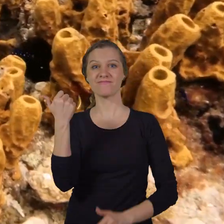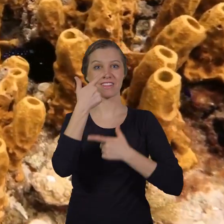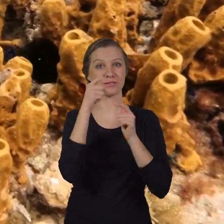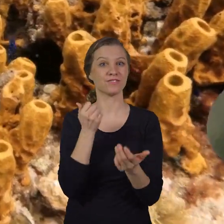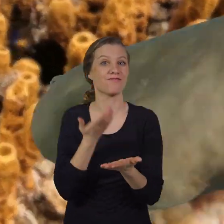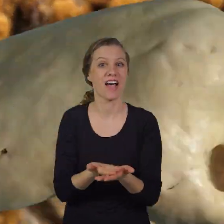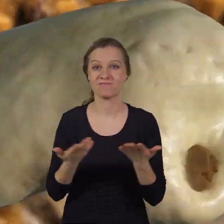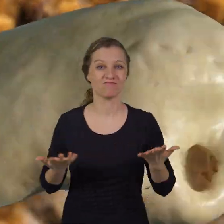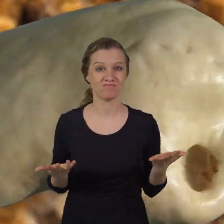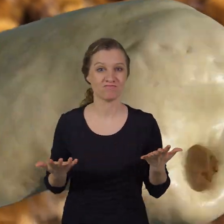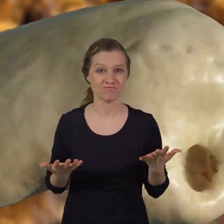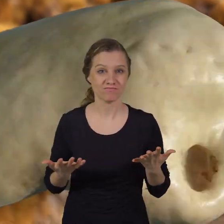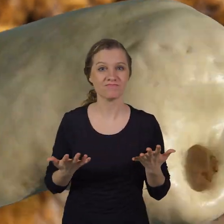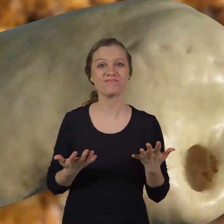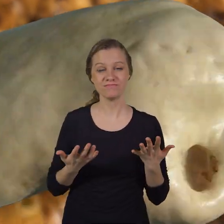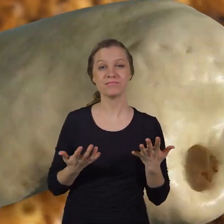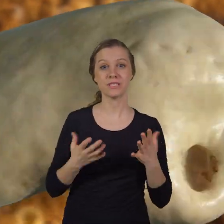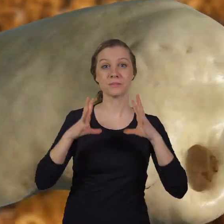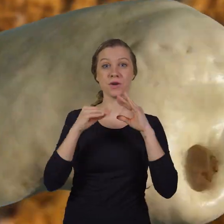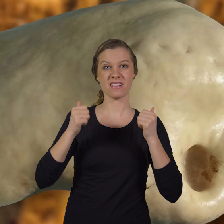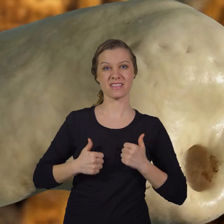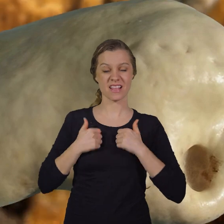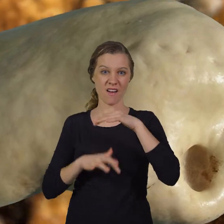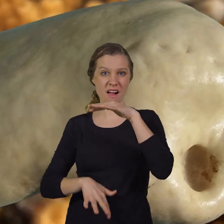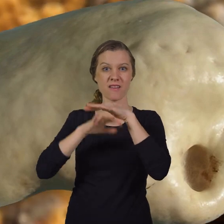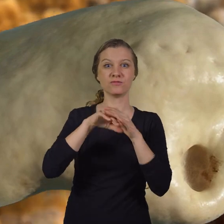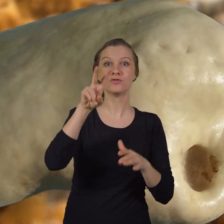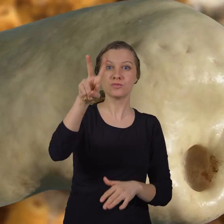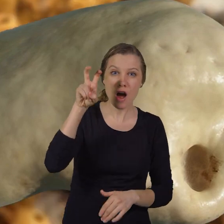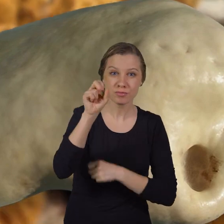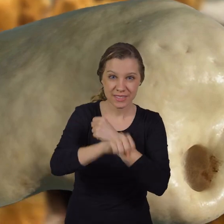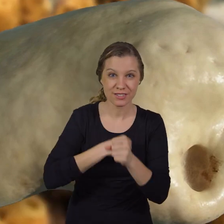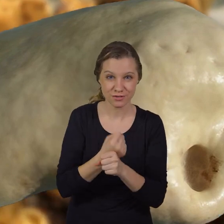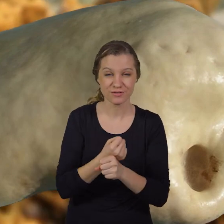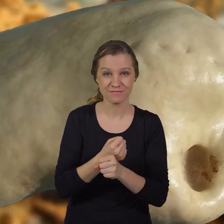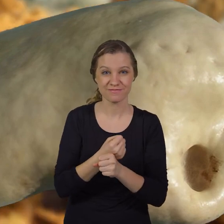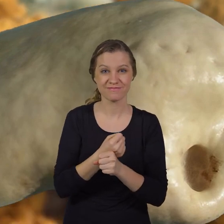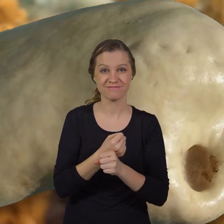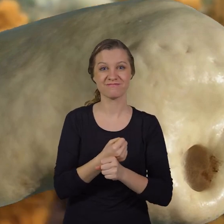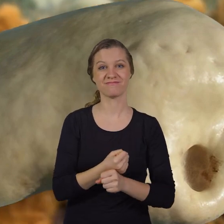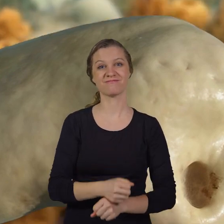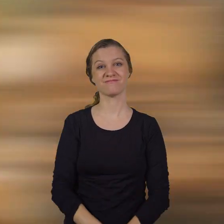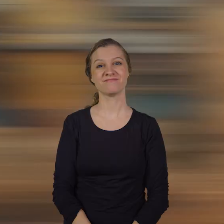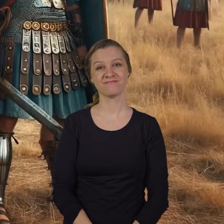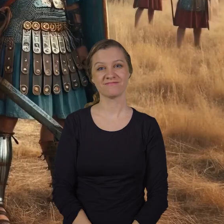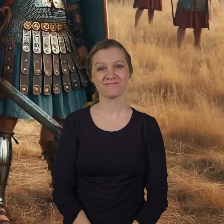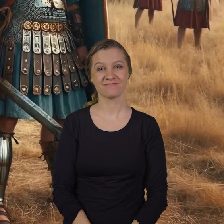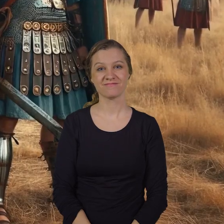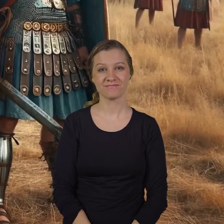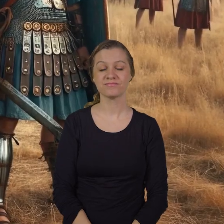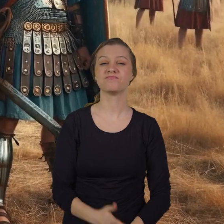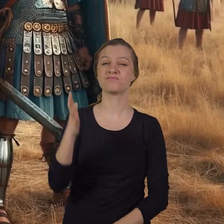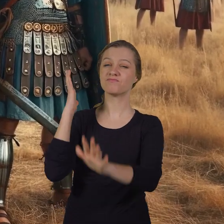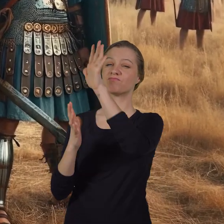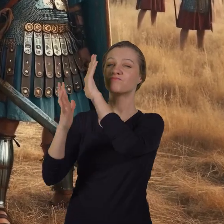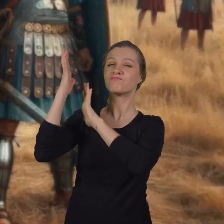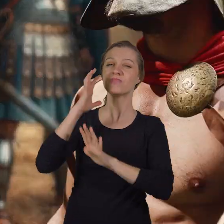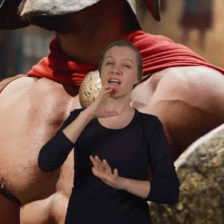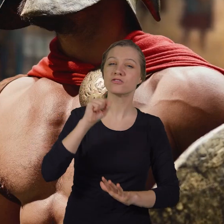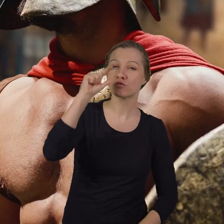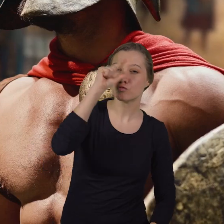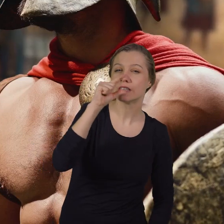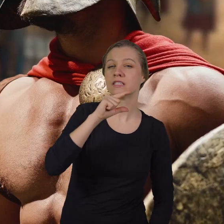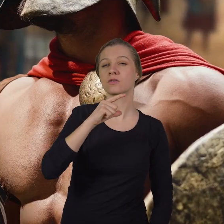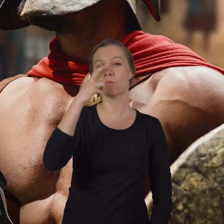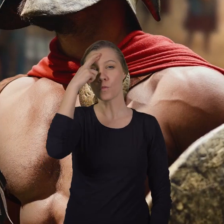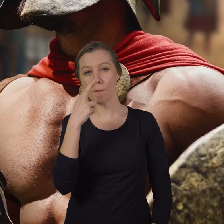interesting fact. Sponges can live up to 200 years! Back in the day, the